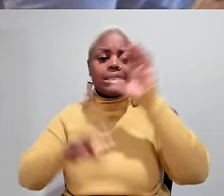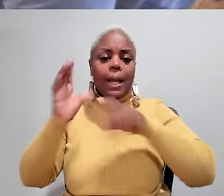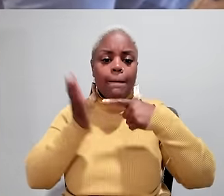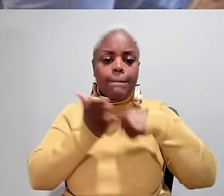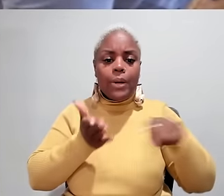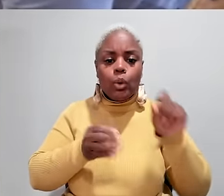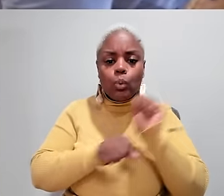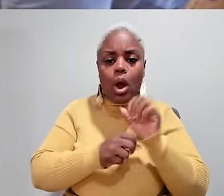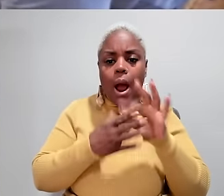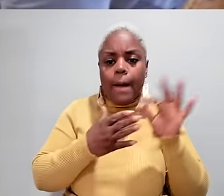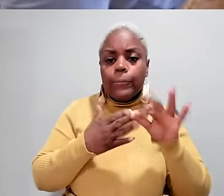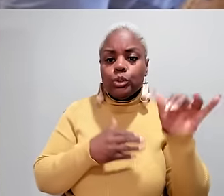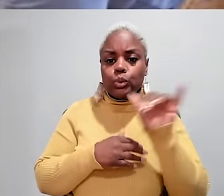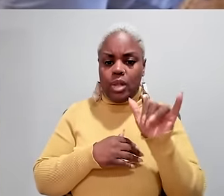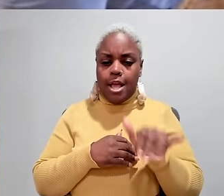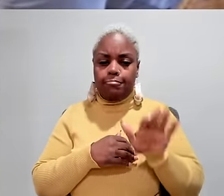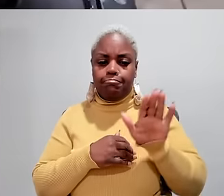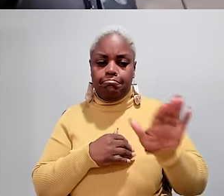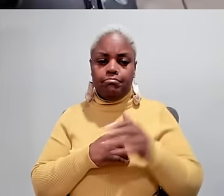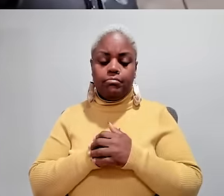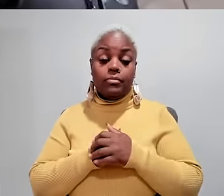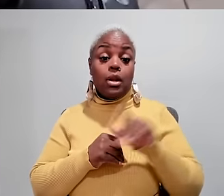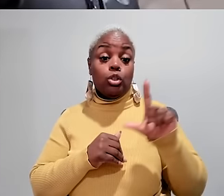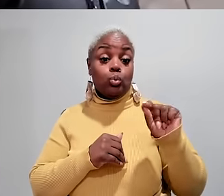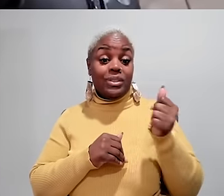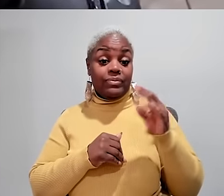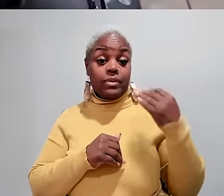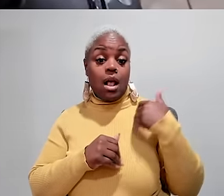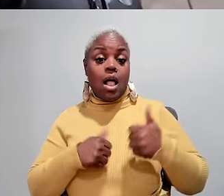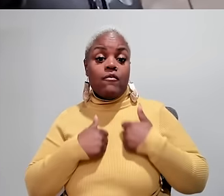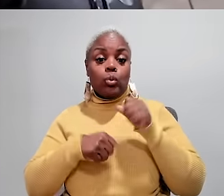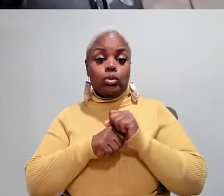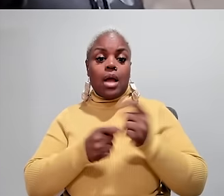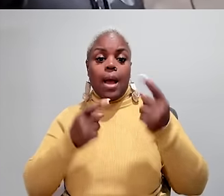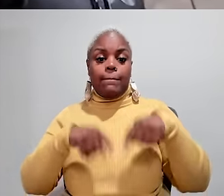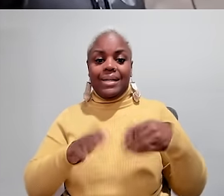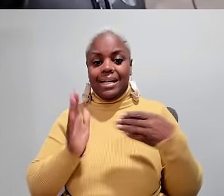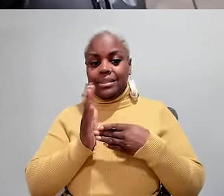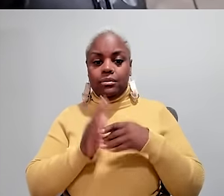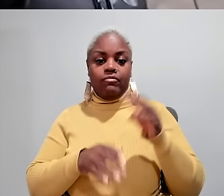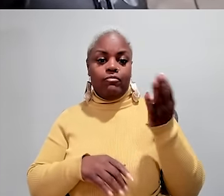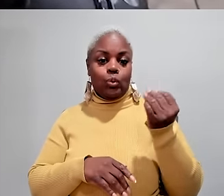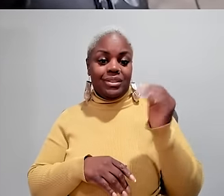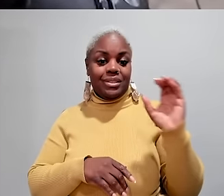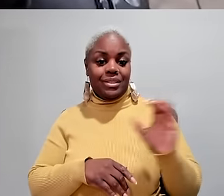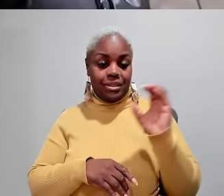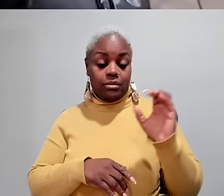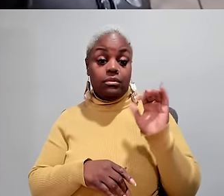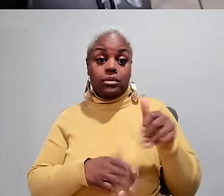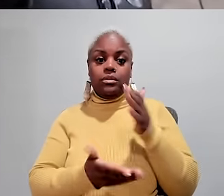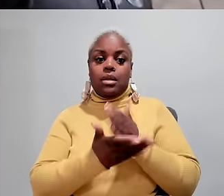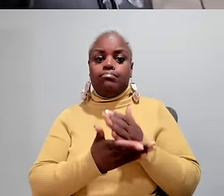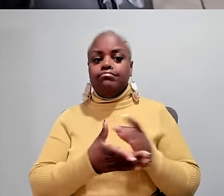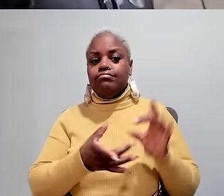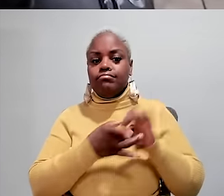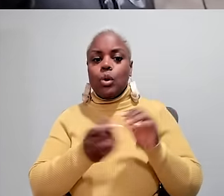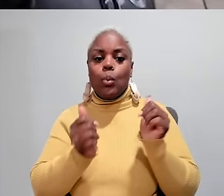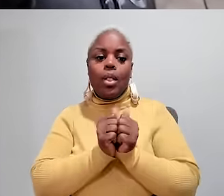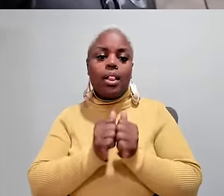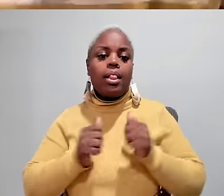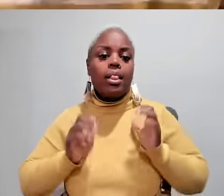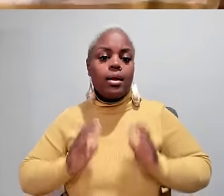and field trips, and seek paid work options, too. In 2017, LifeWorks came out against